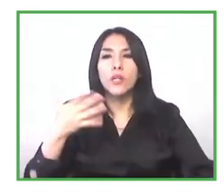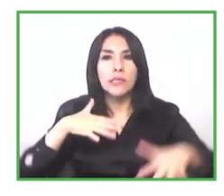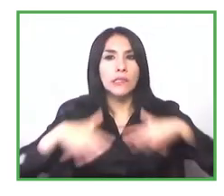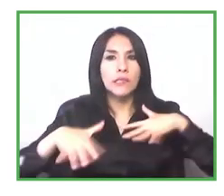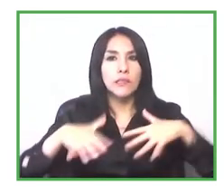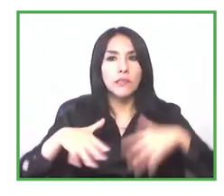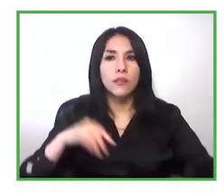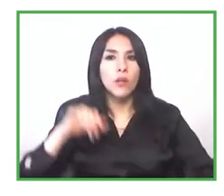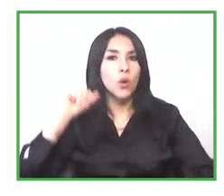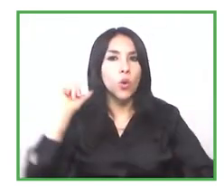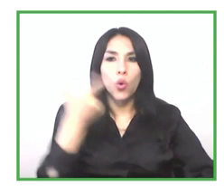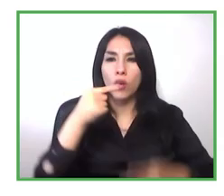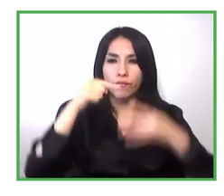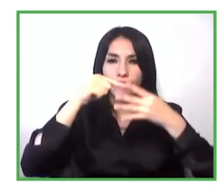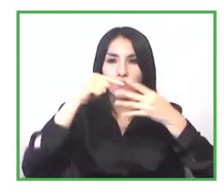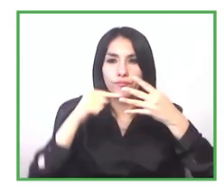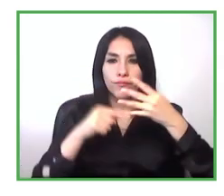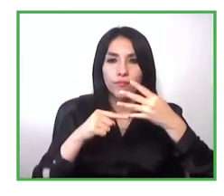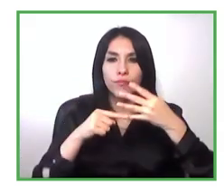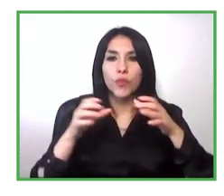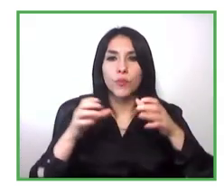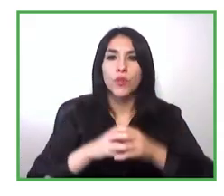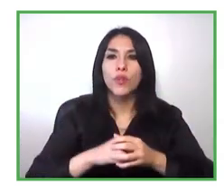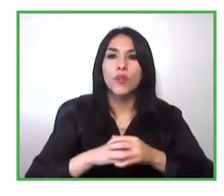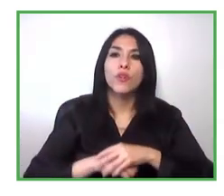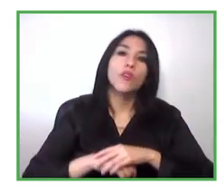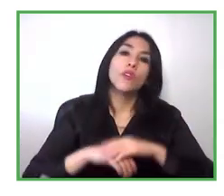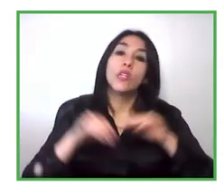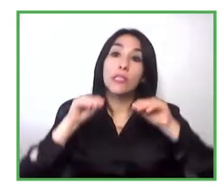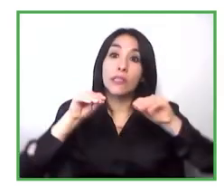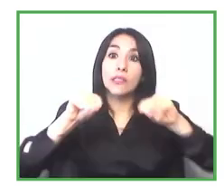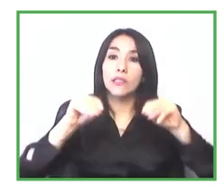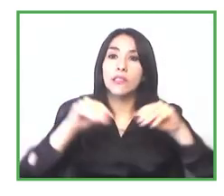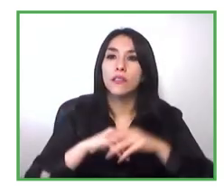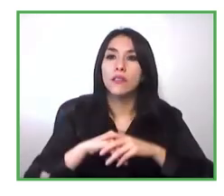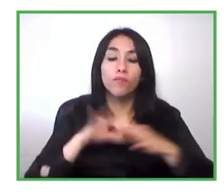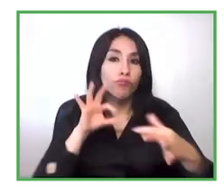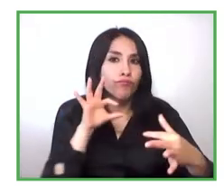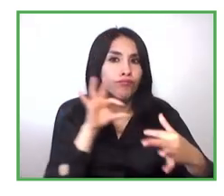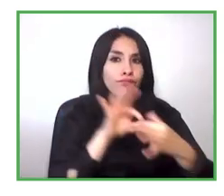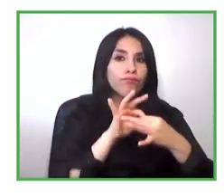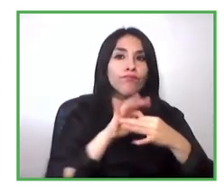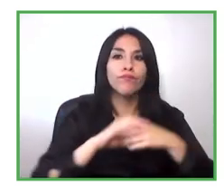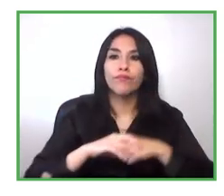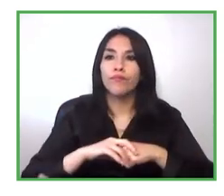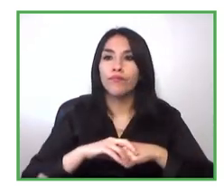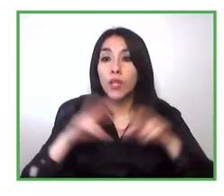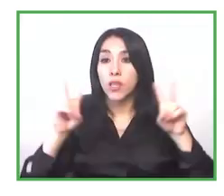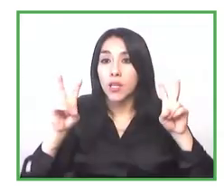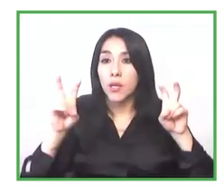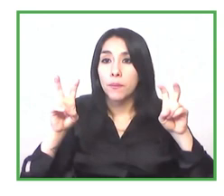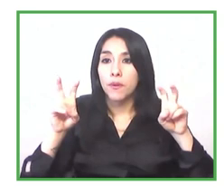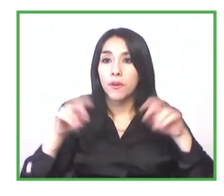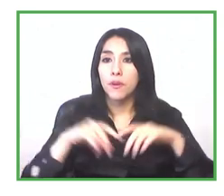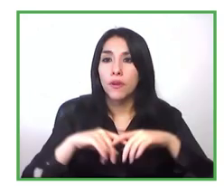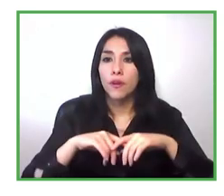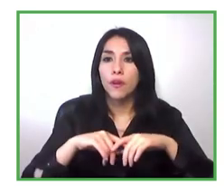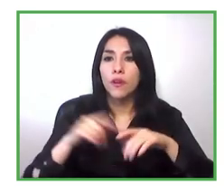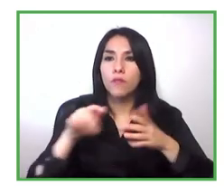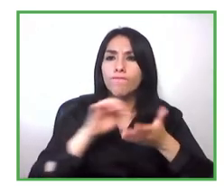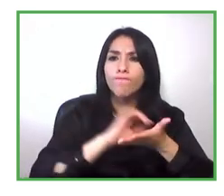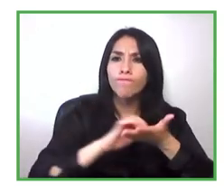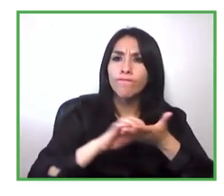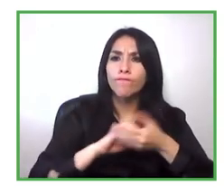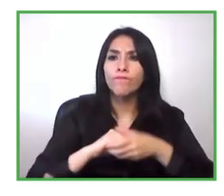to train people in parallel to what was being done from the technical perspective financial issues operational